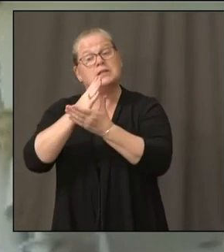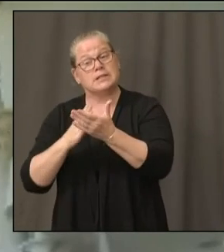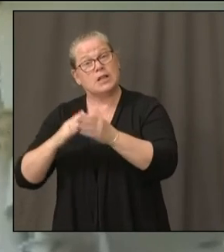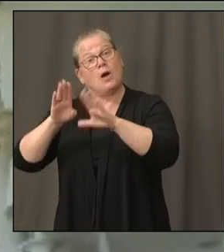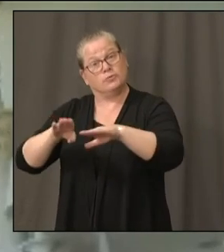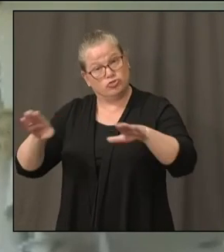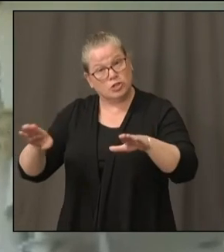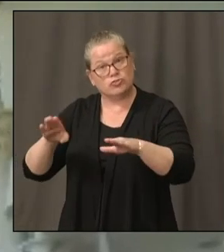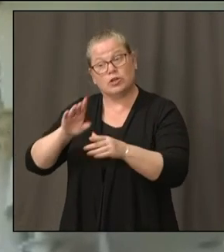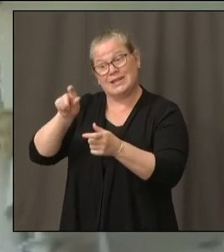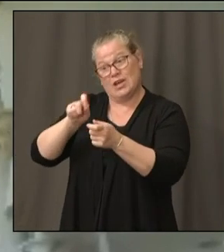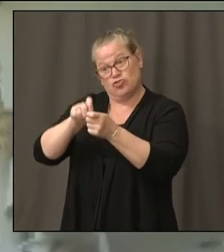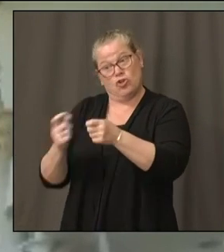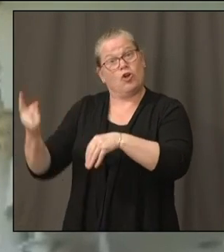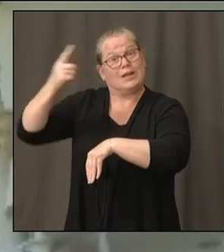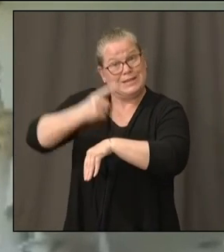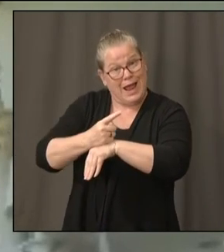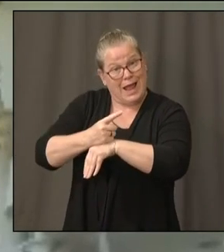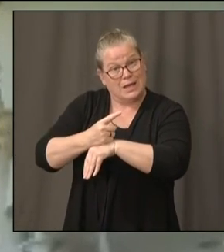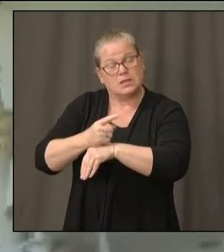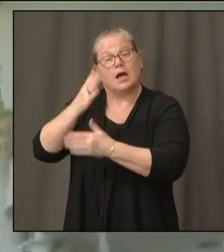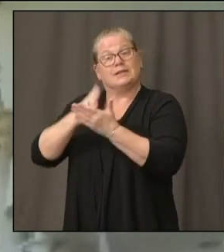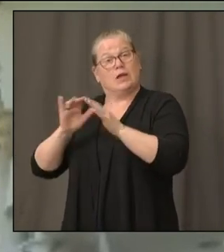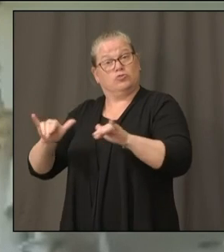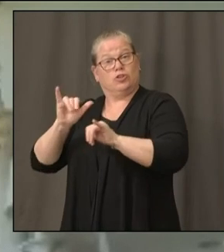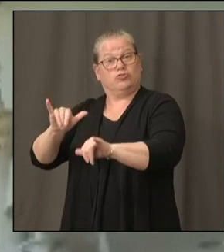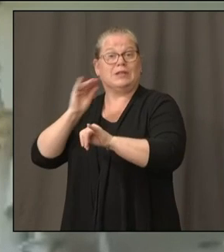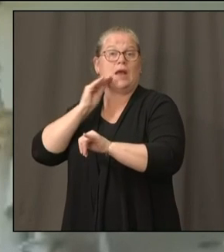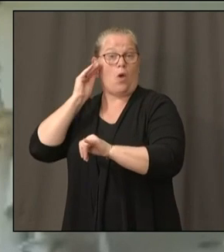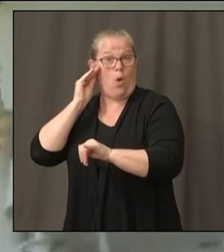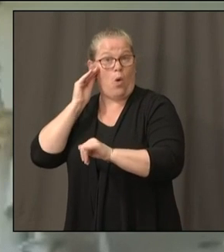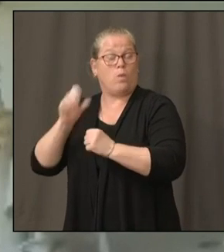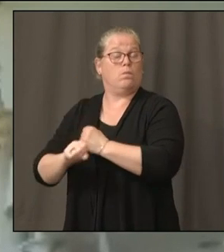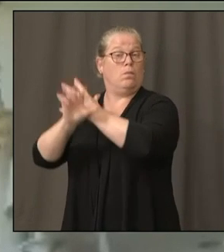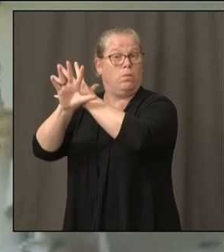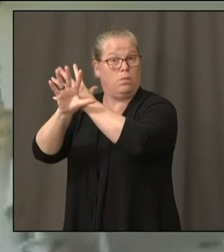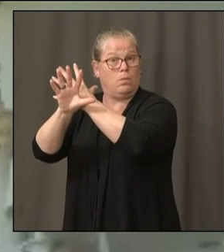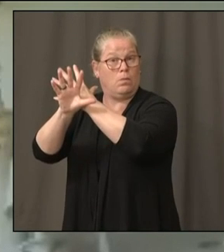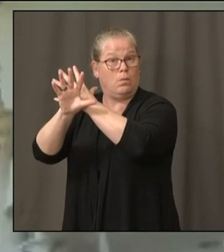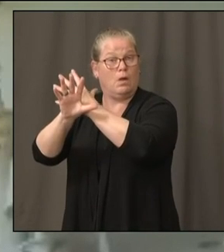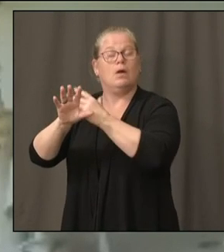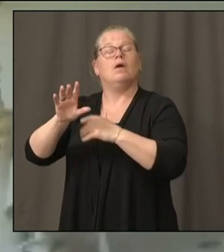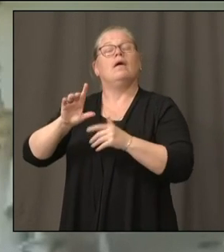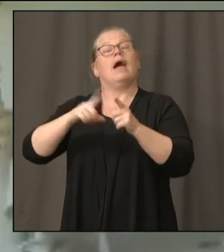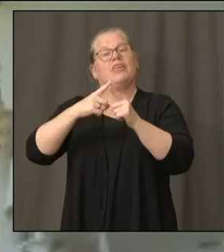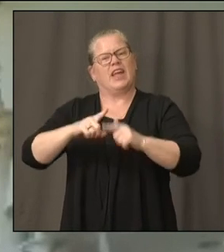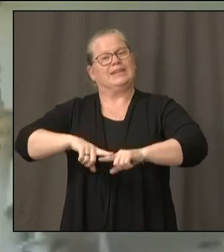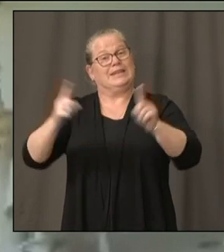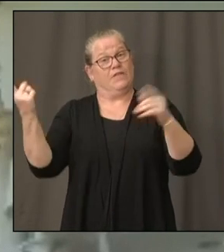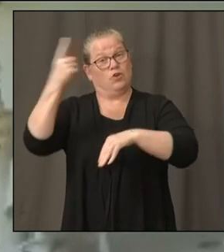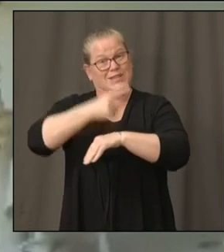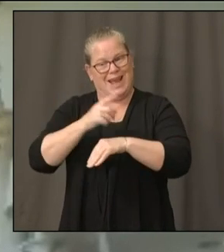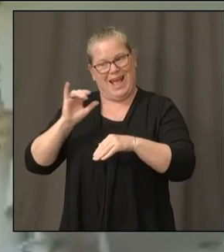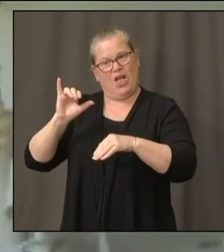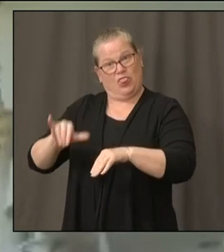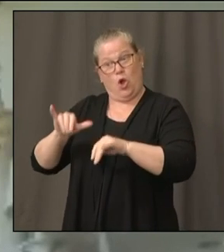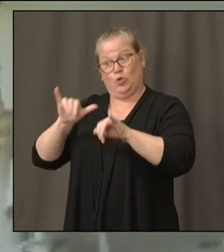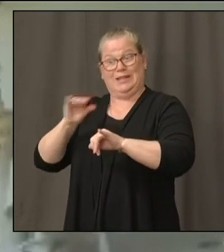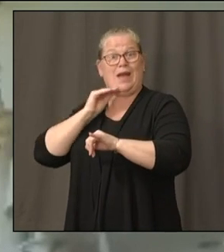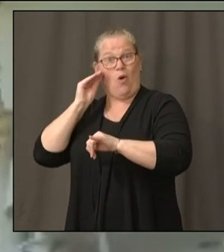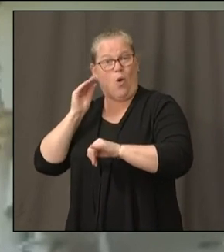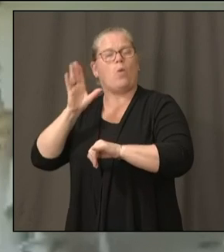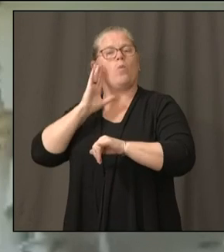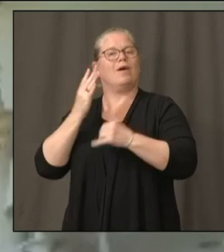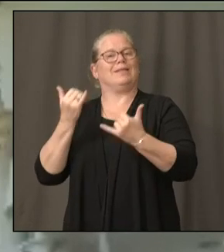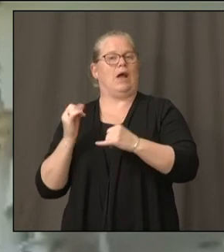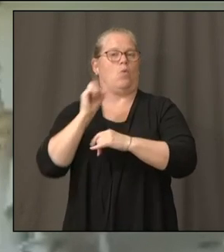others on distance learning, and bring them in on other days, different grades